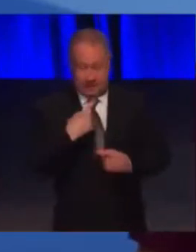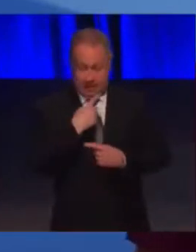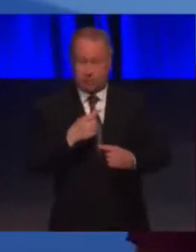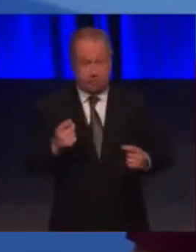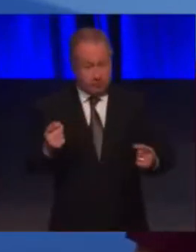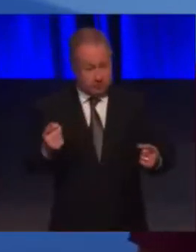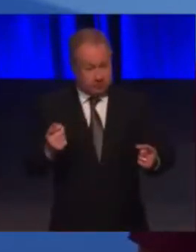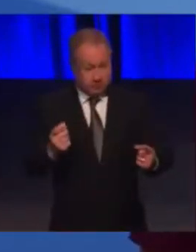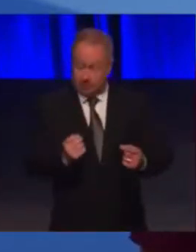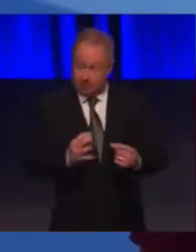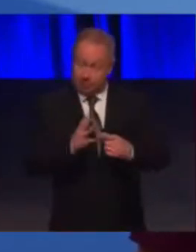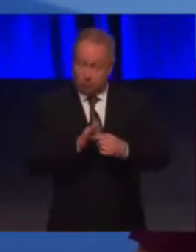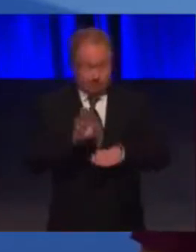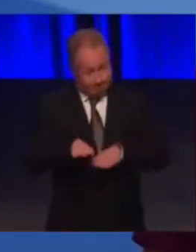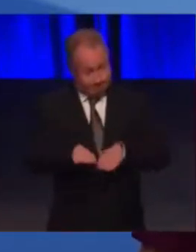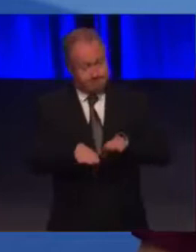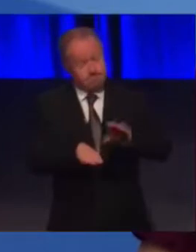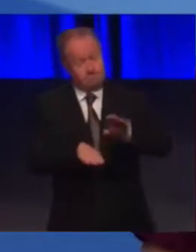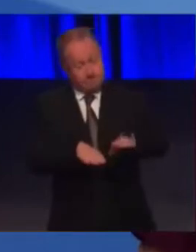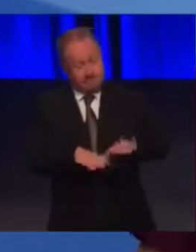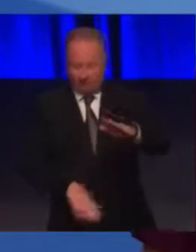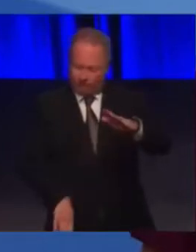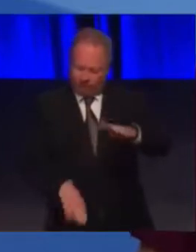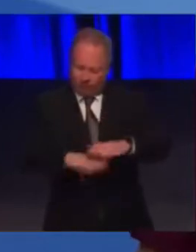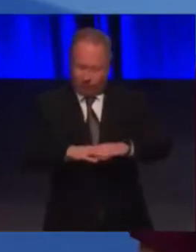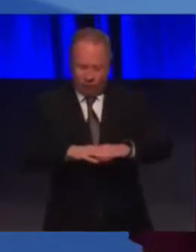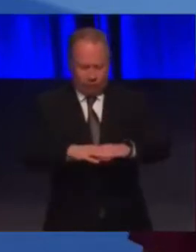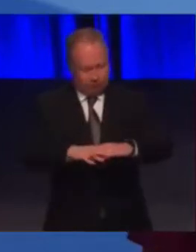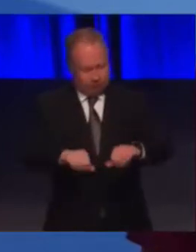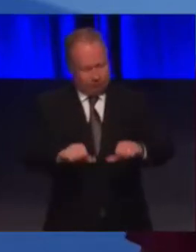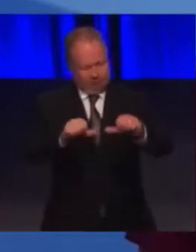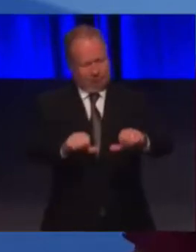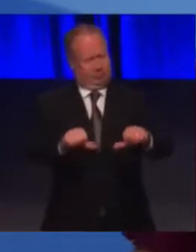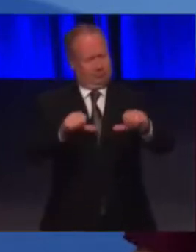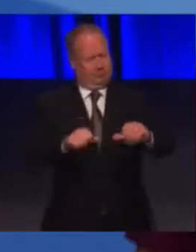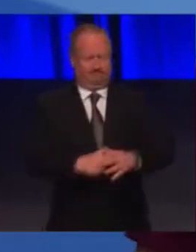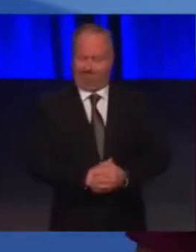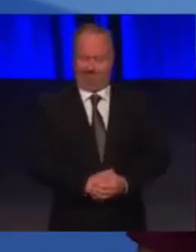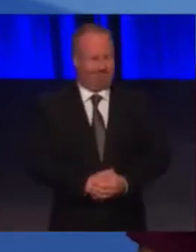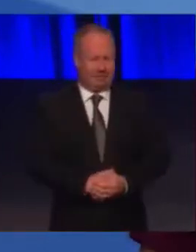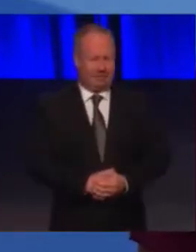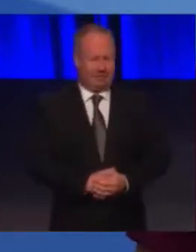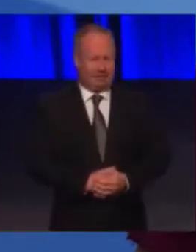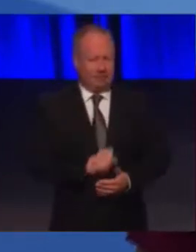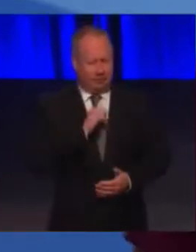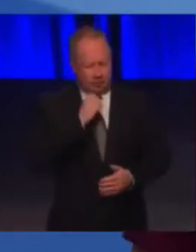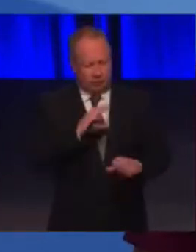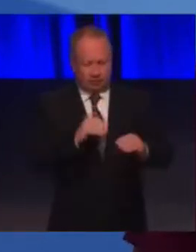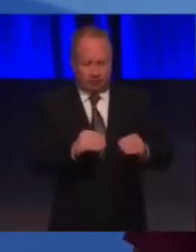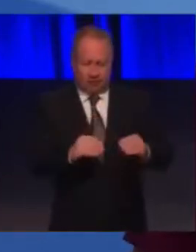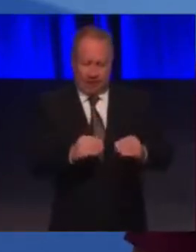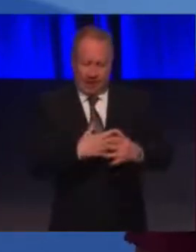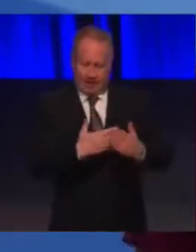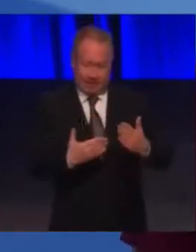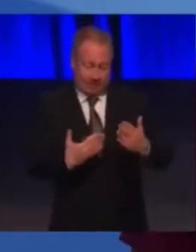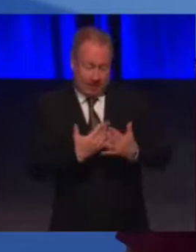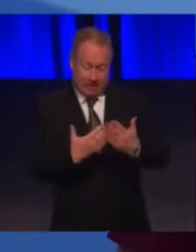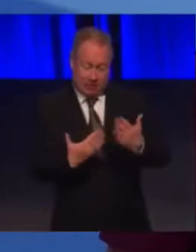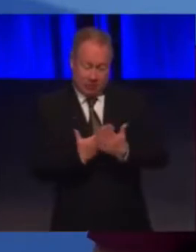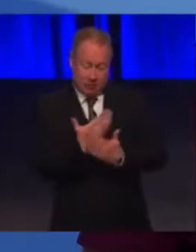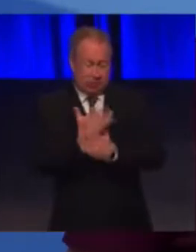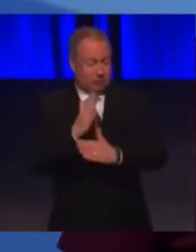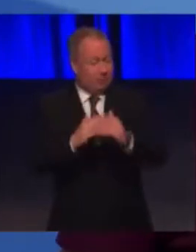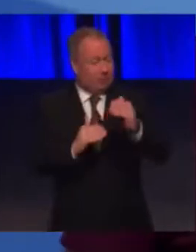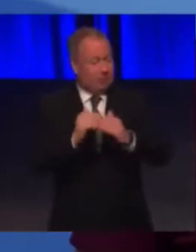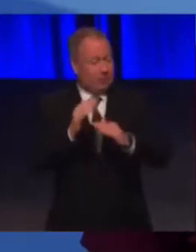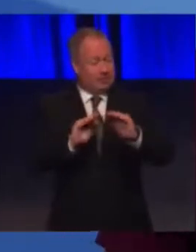stepping stone towards inclusion. It is not a destination in itself. It will stop many new buildings coming into society without